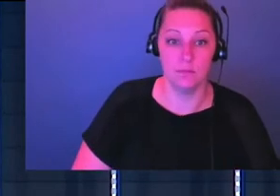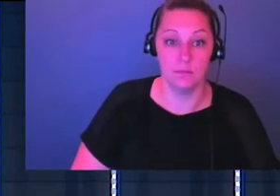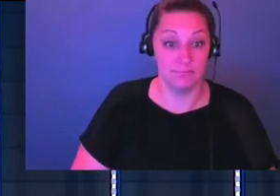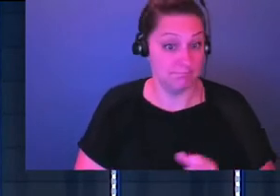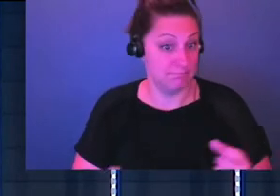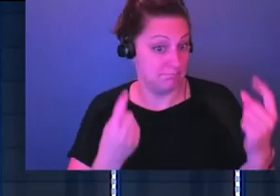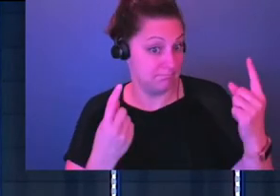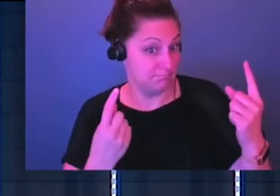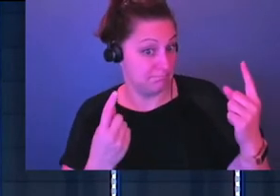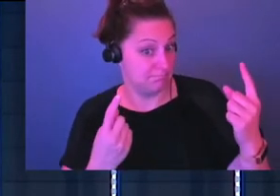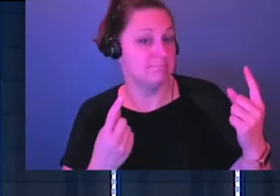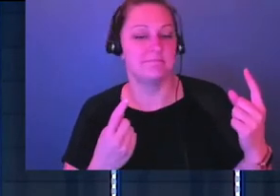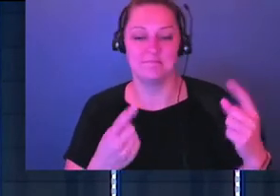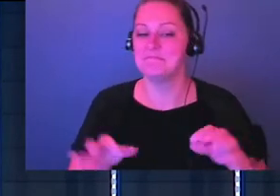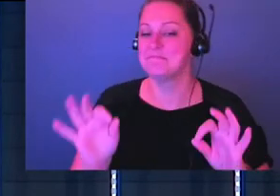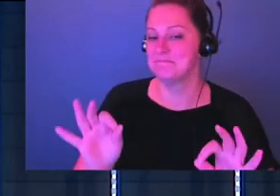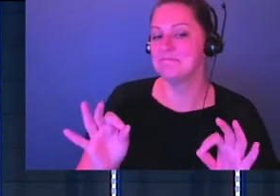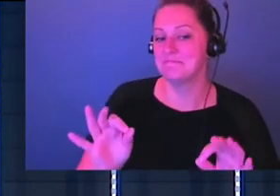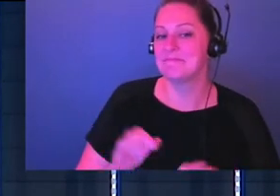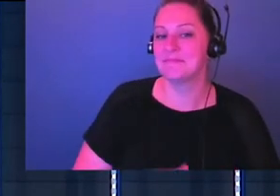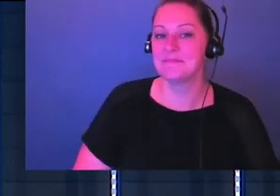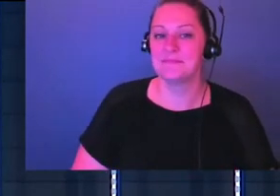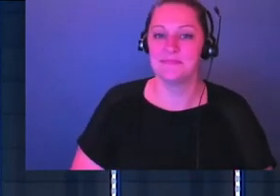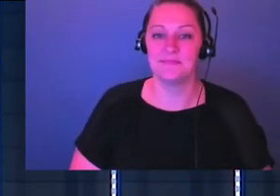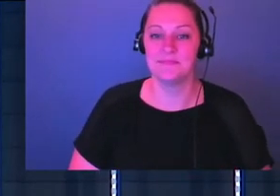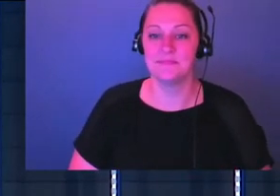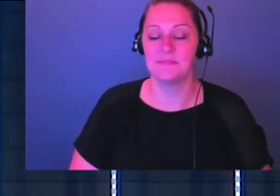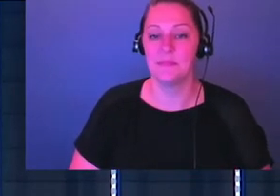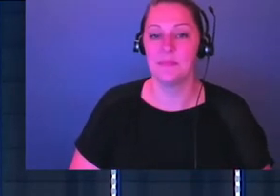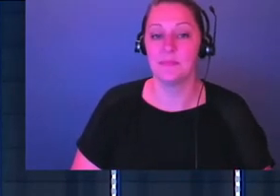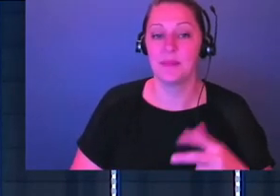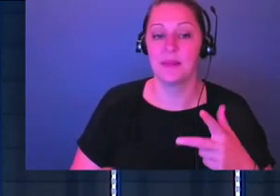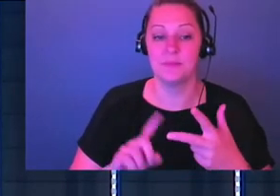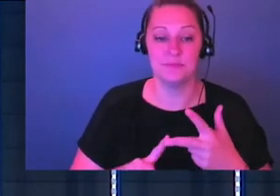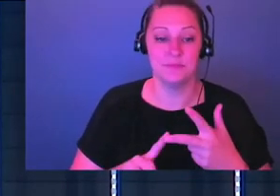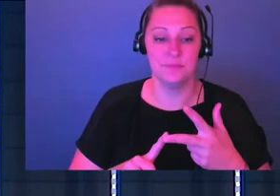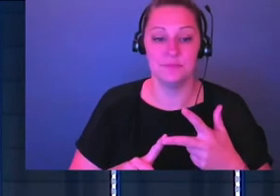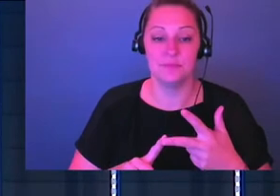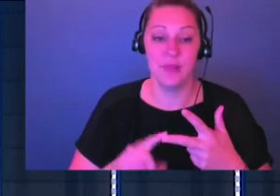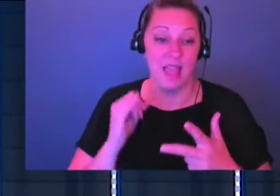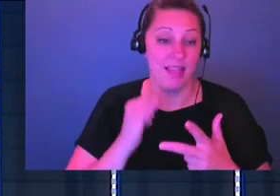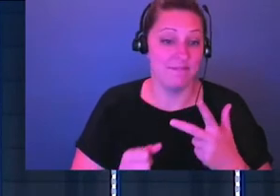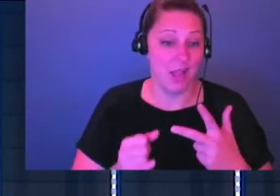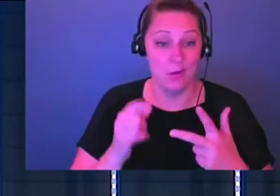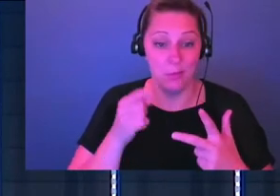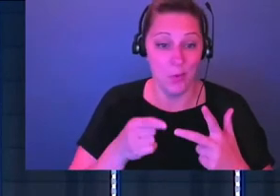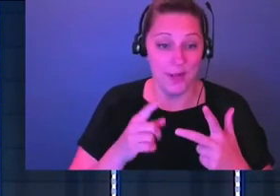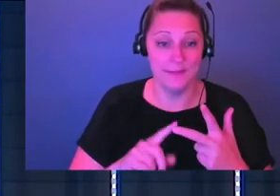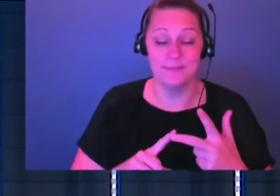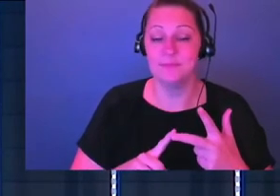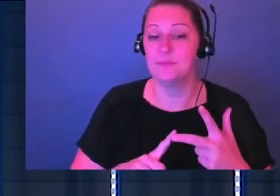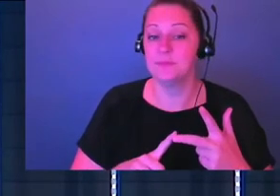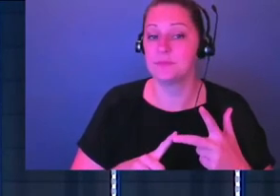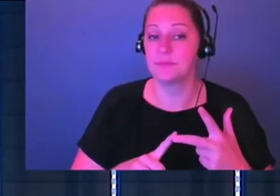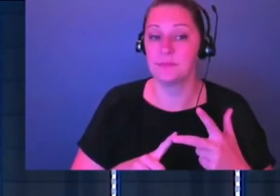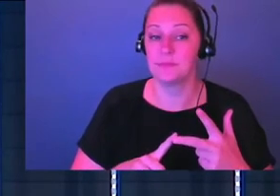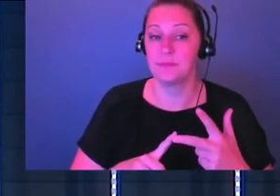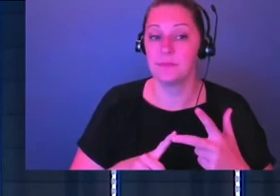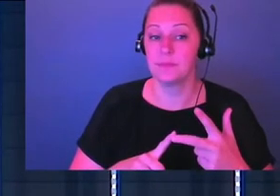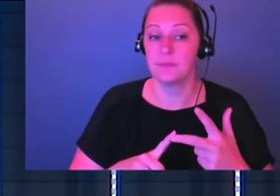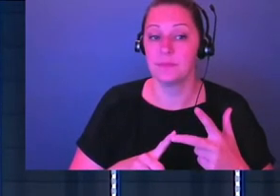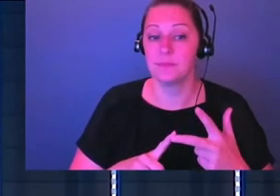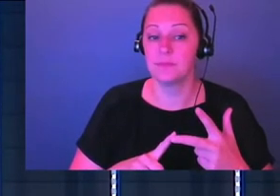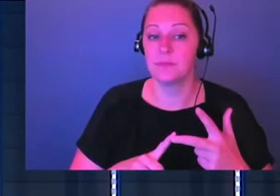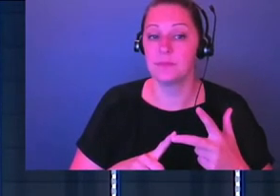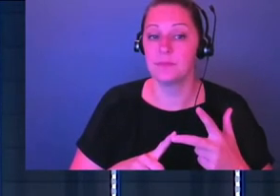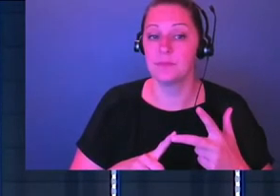Copy? Let's go. Okay. Through praise music, God can speak into our desert. The next one, third and final point, God can conquer our